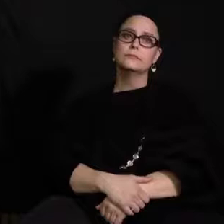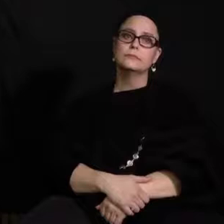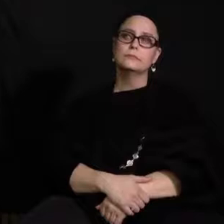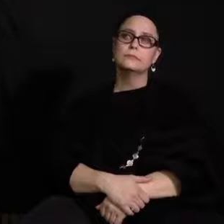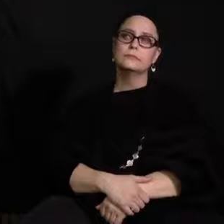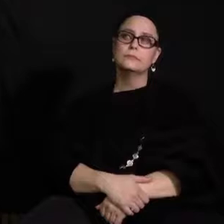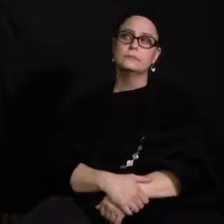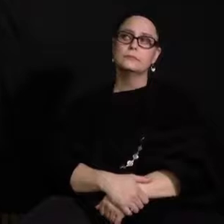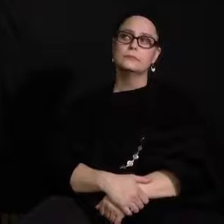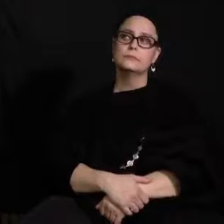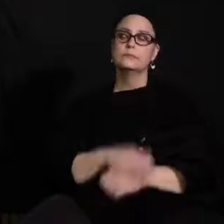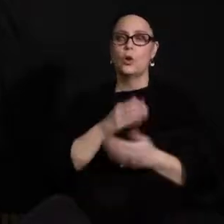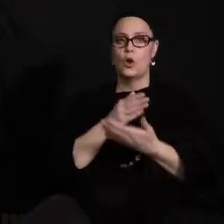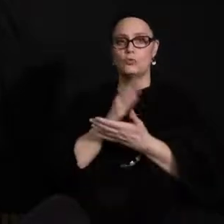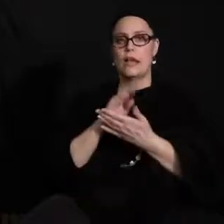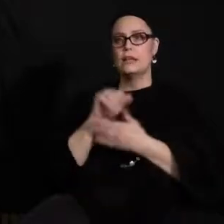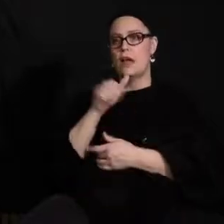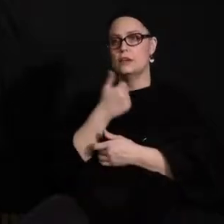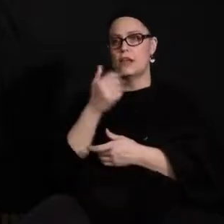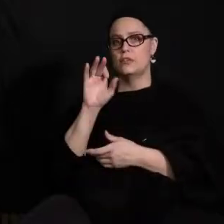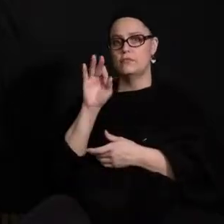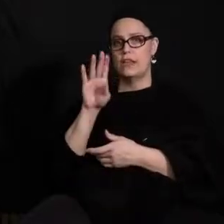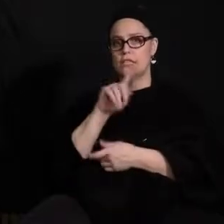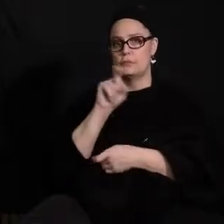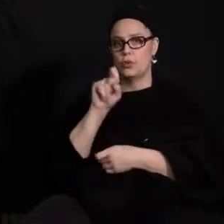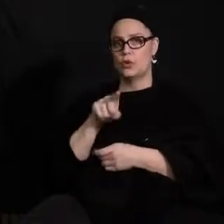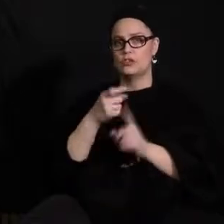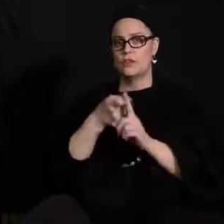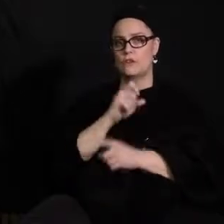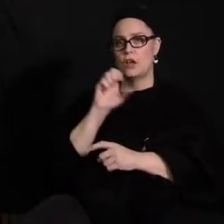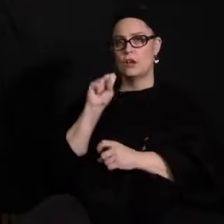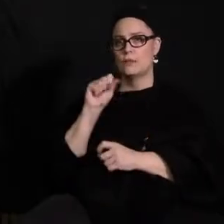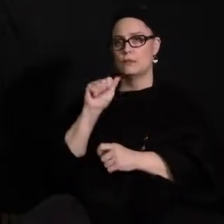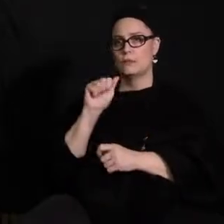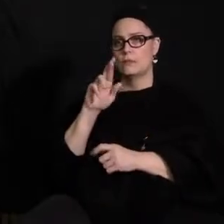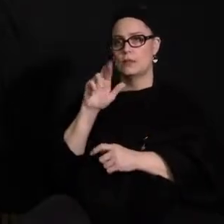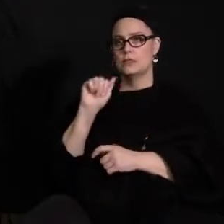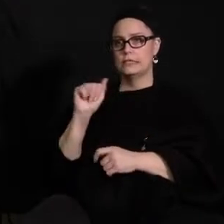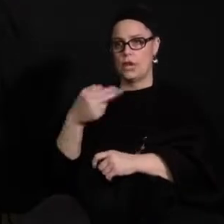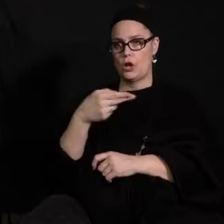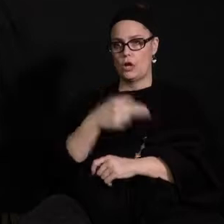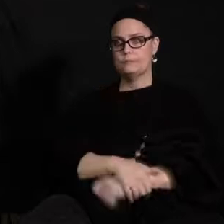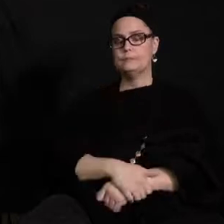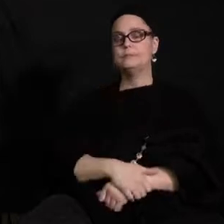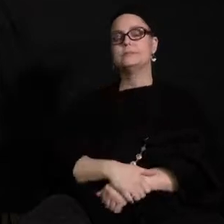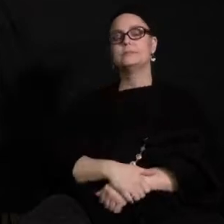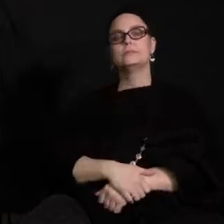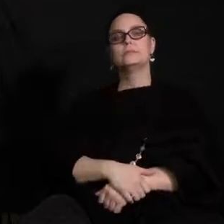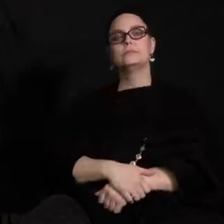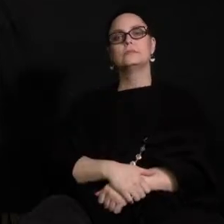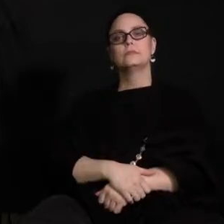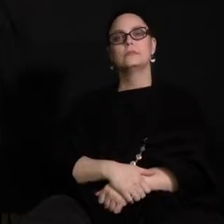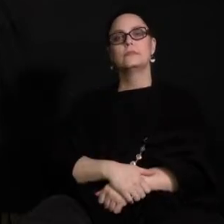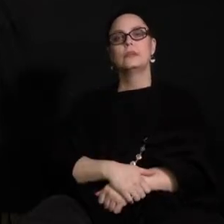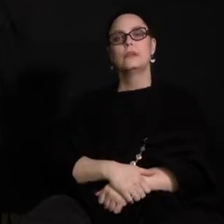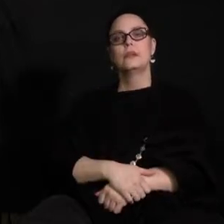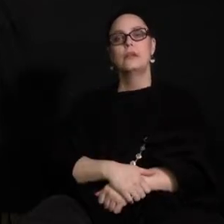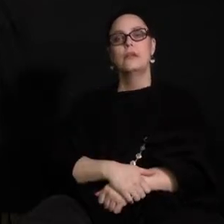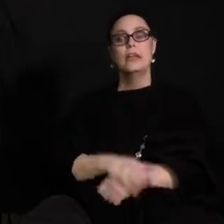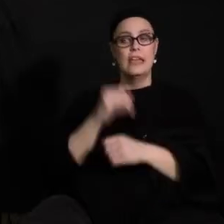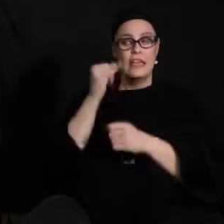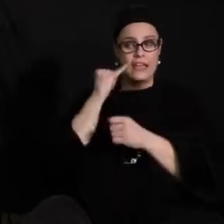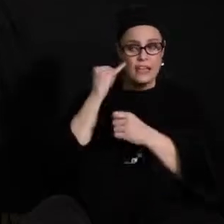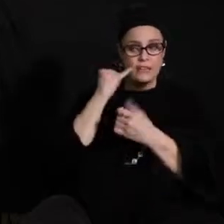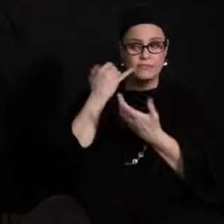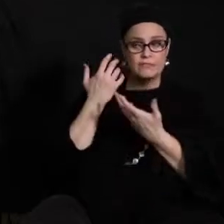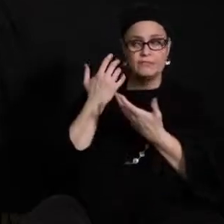all right another facebook question uh from sarah elfala and she basically asks if she chooses